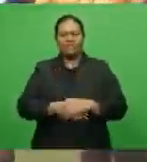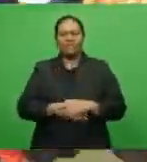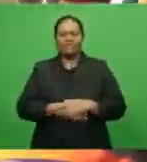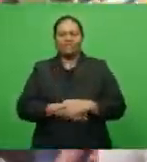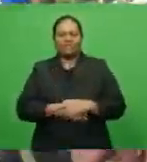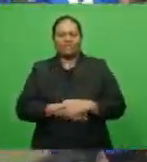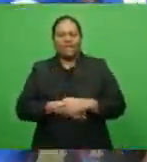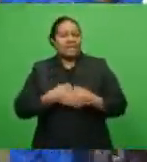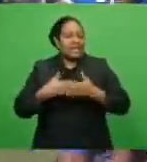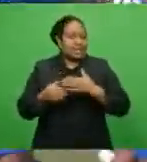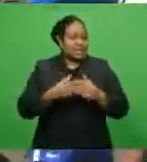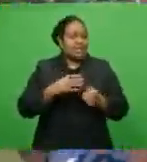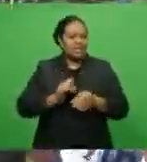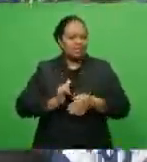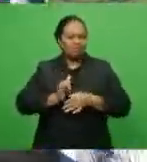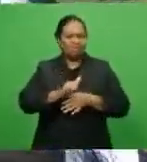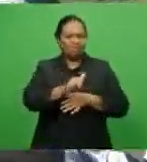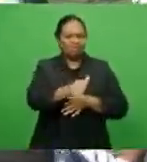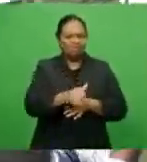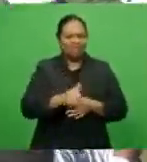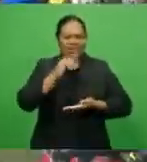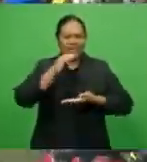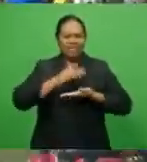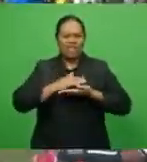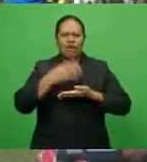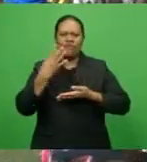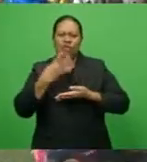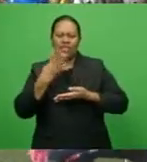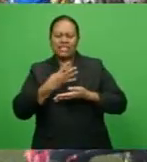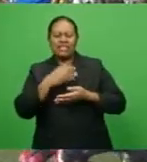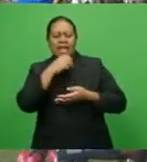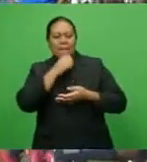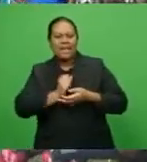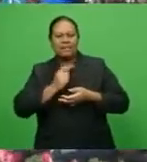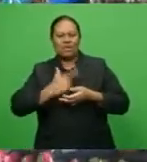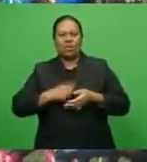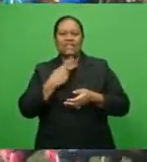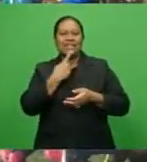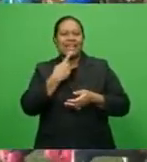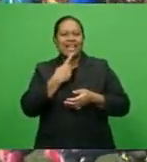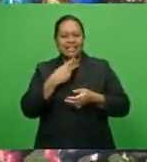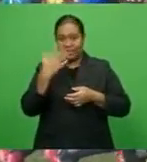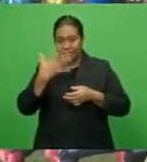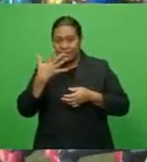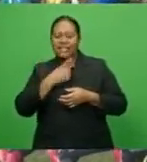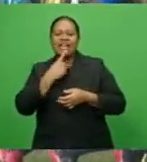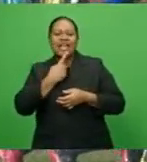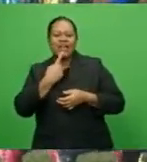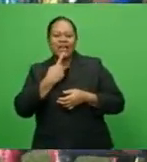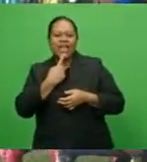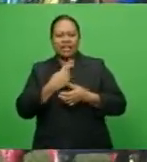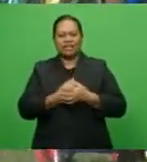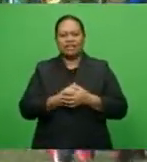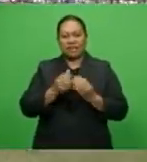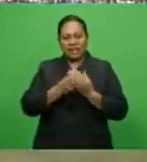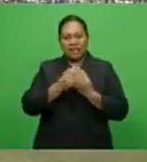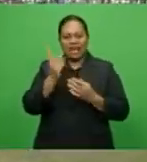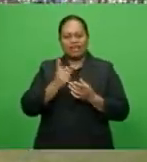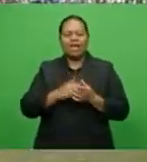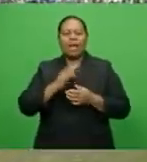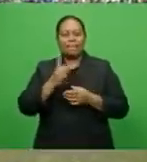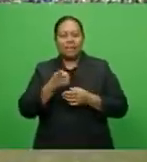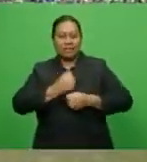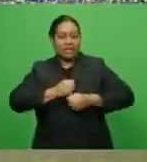Despite Yasawa being reduced to 14 men with a red card to Tosefa Vaita Okula in the 29th minute, Nandi